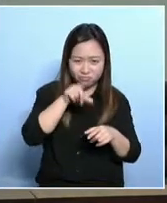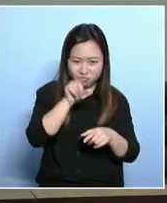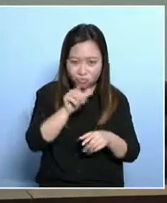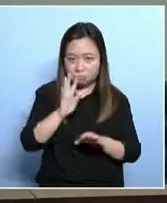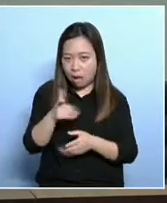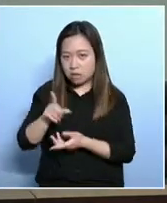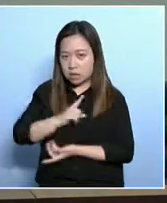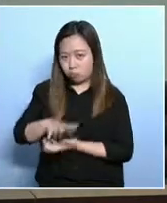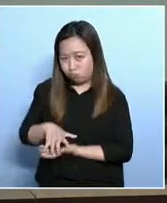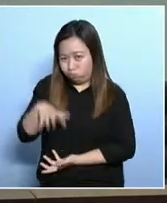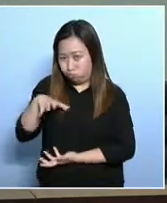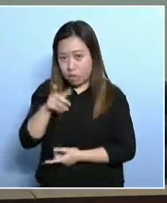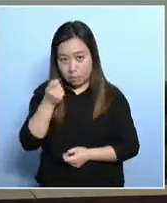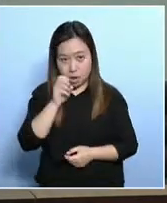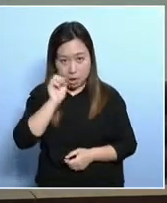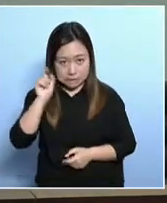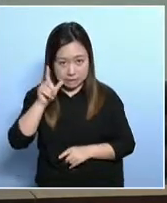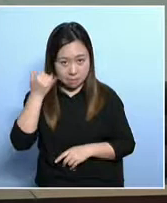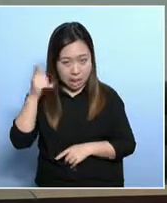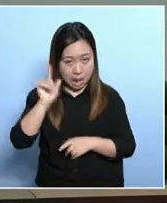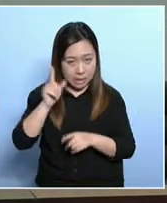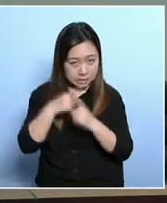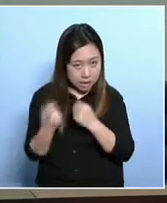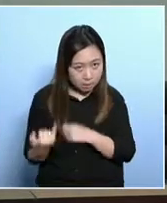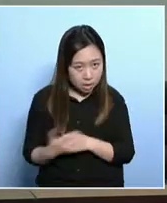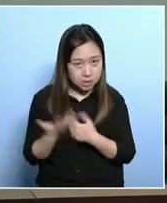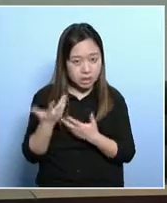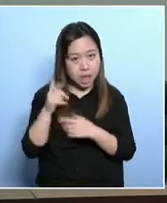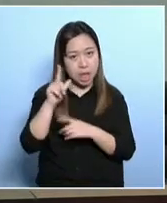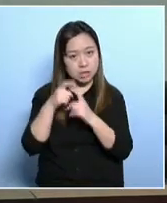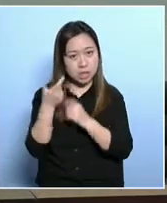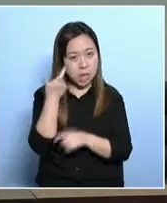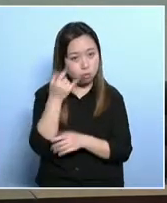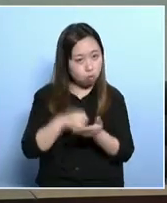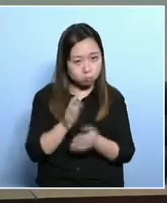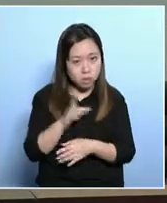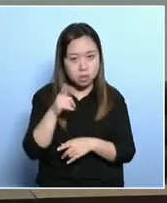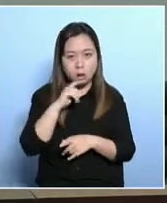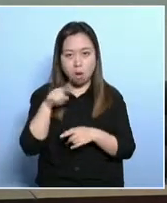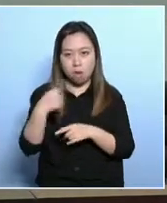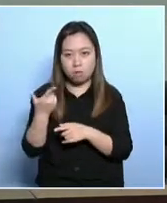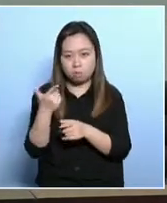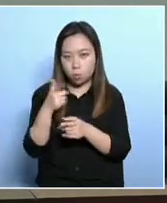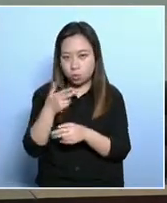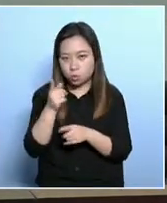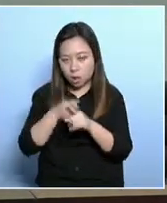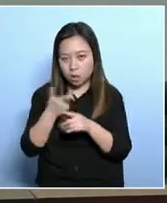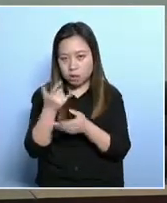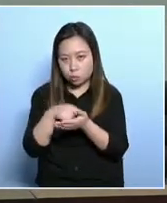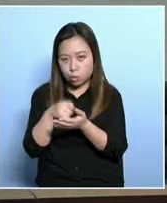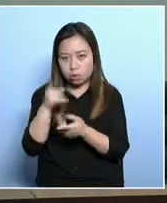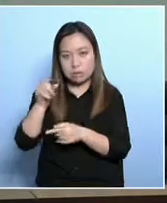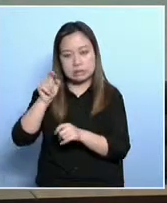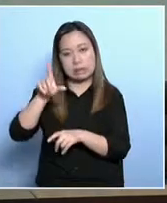are included. So it overestimated poverty. Now, Li Ka-shing